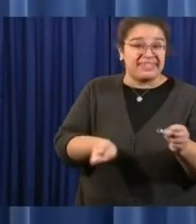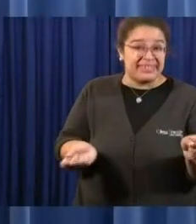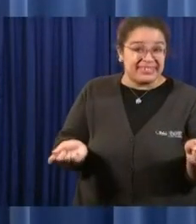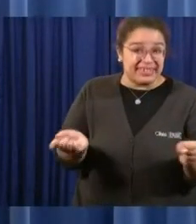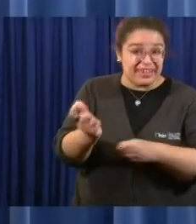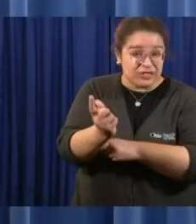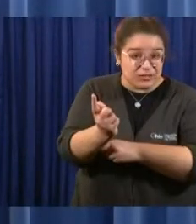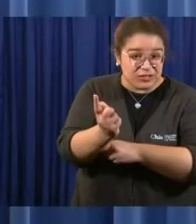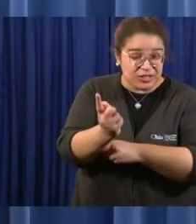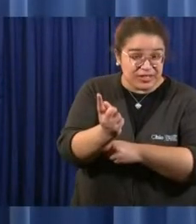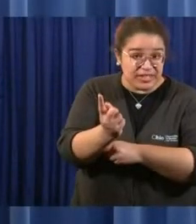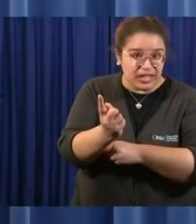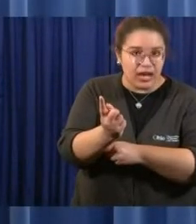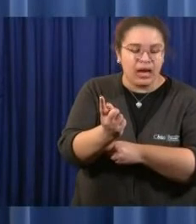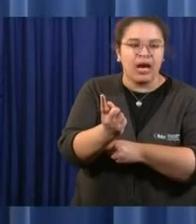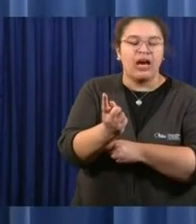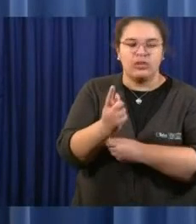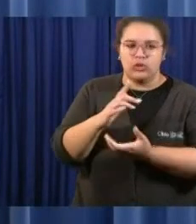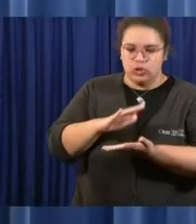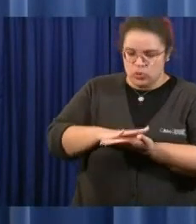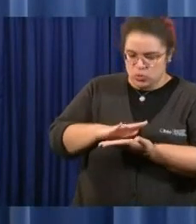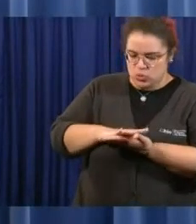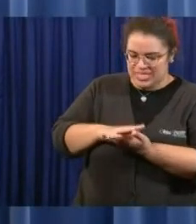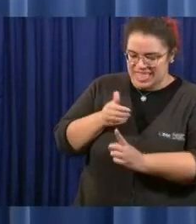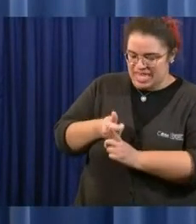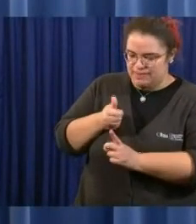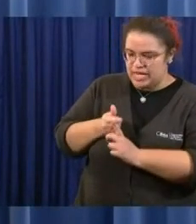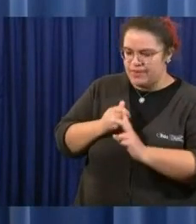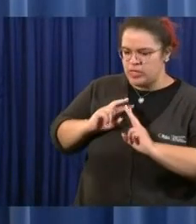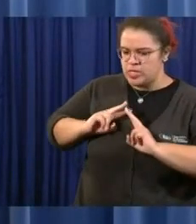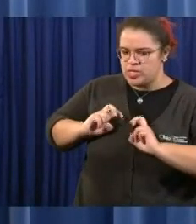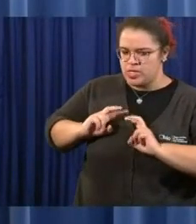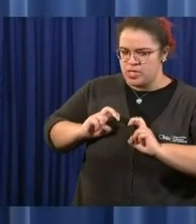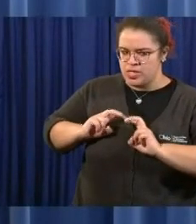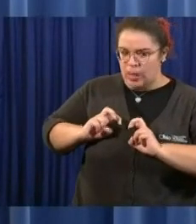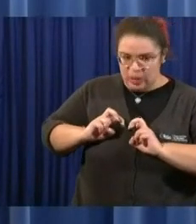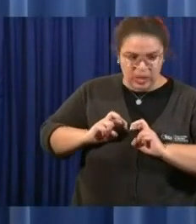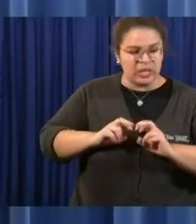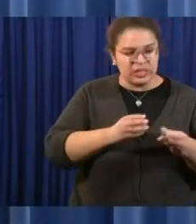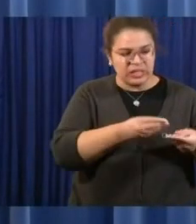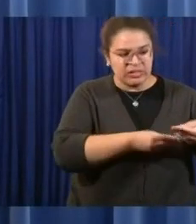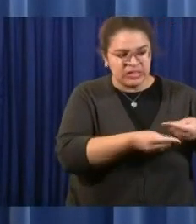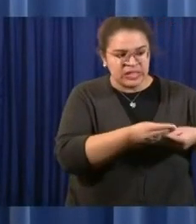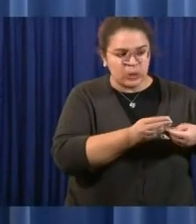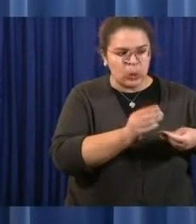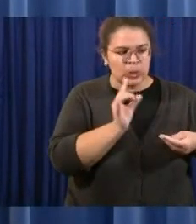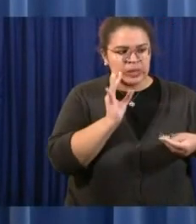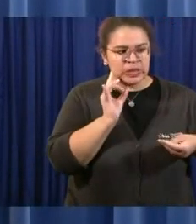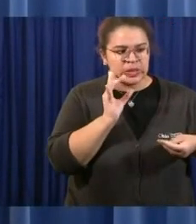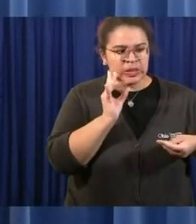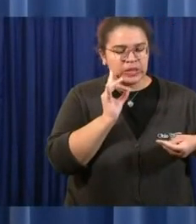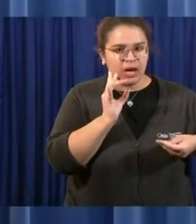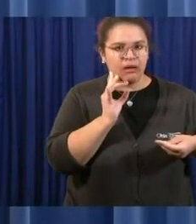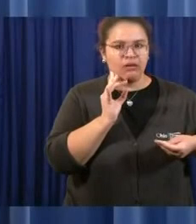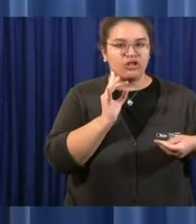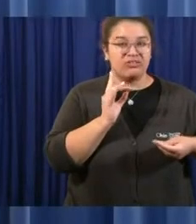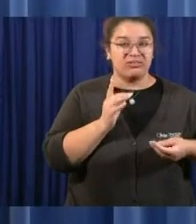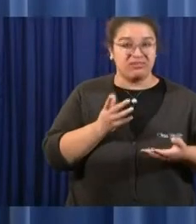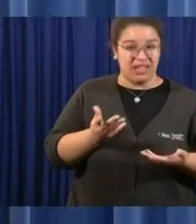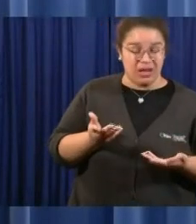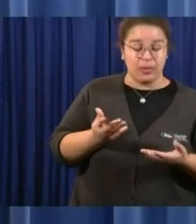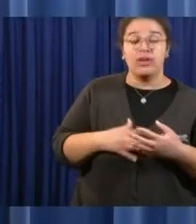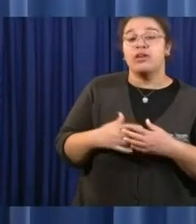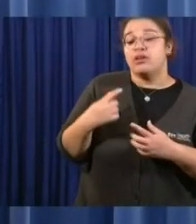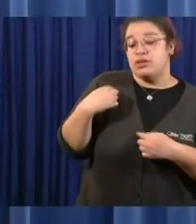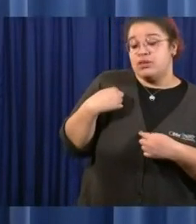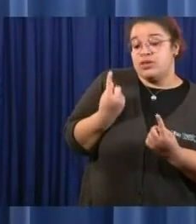forecast looks, uh, do you envision heavy reductions to schools continuing, uh, in the primary and near record number